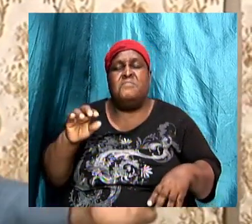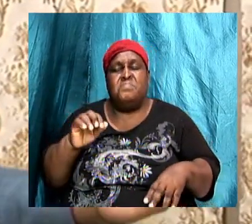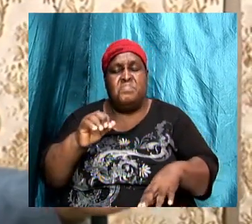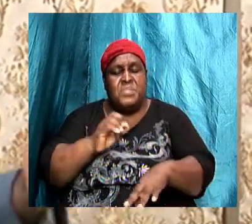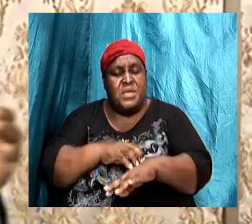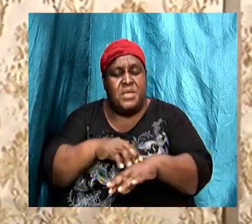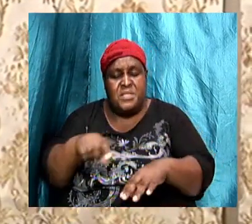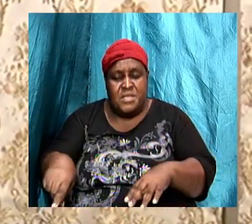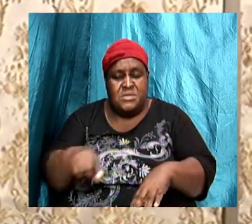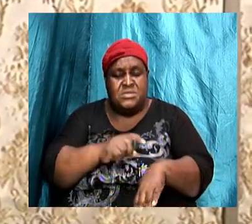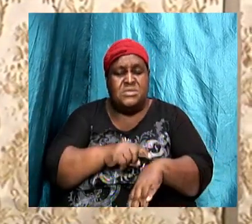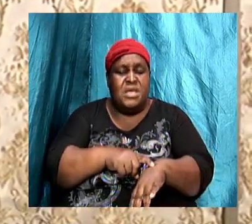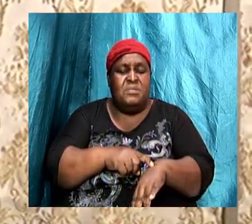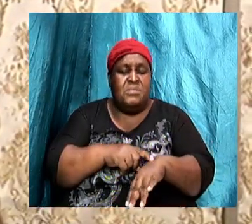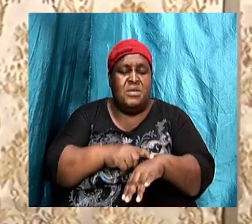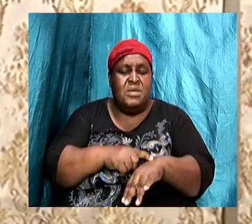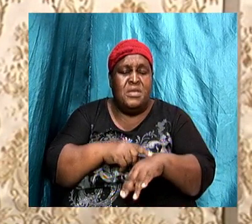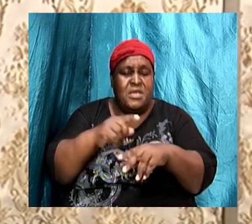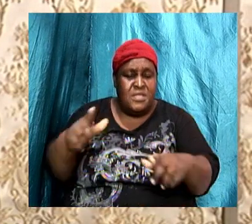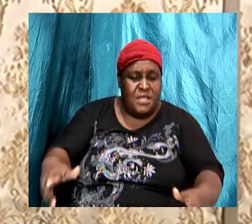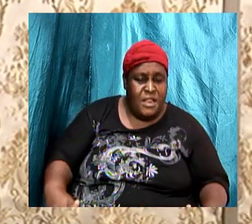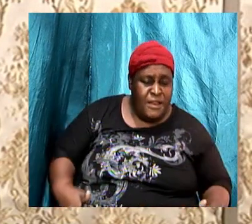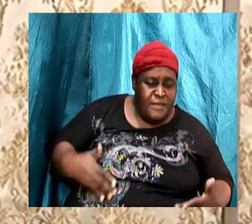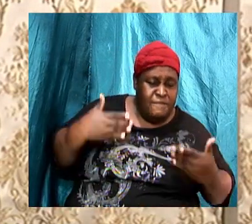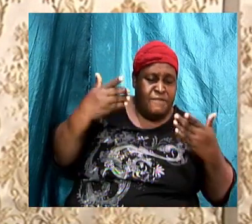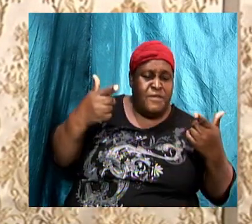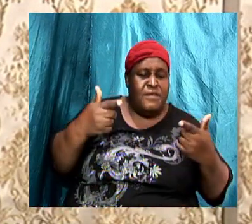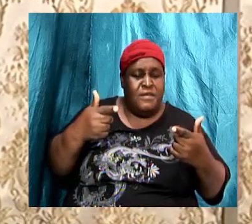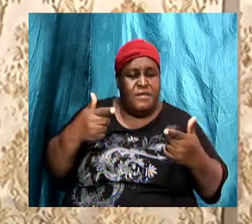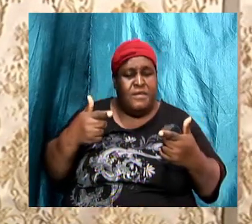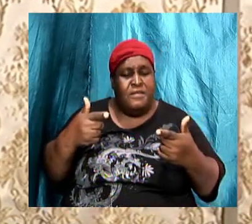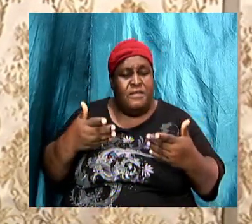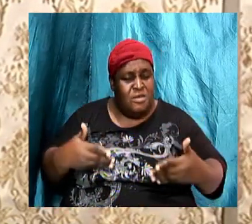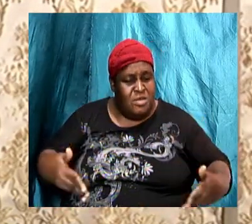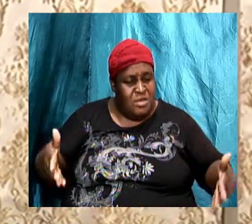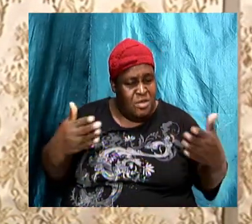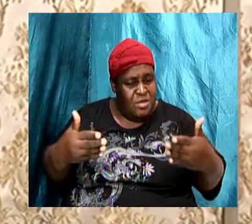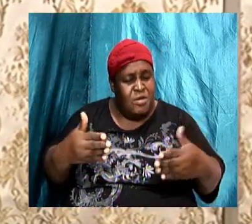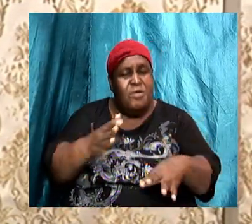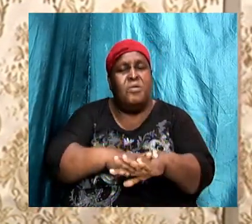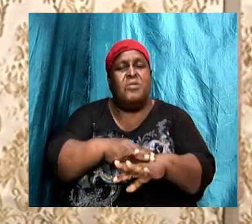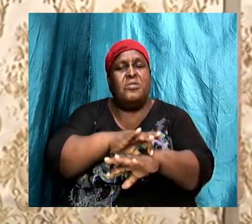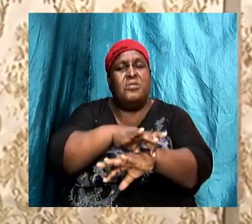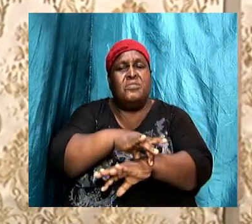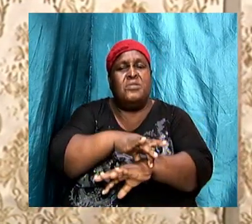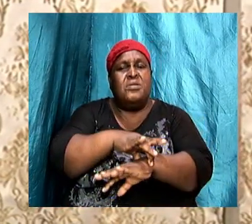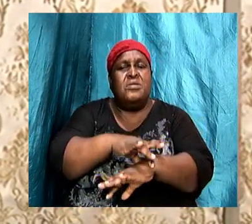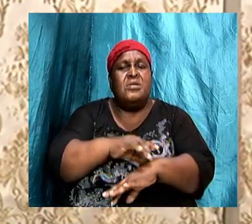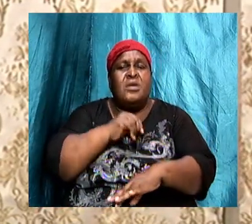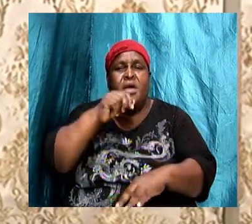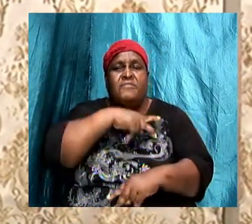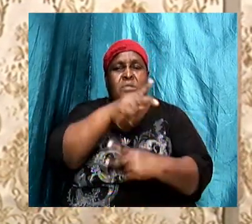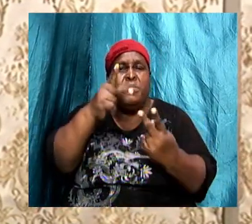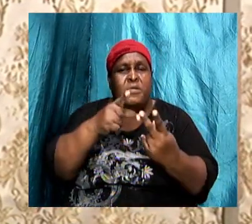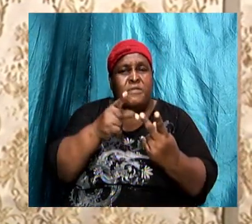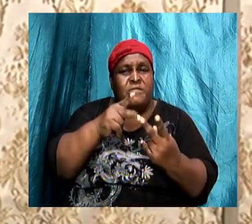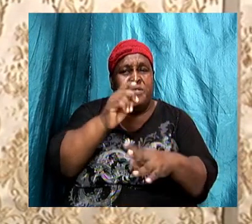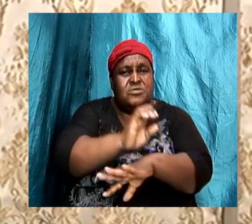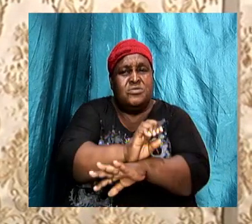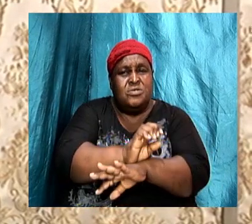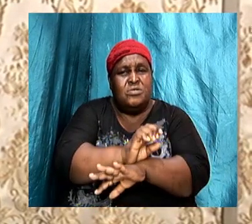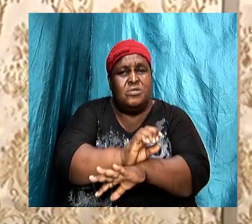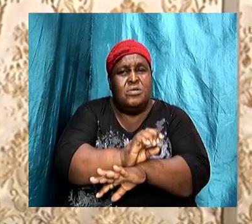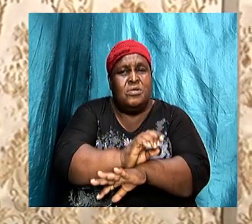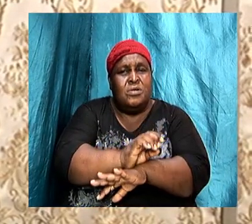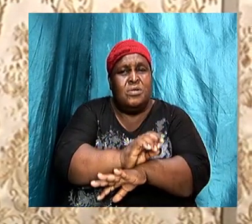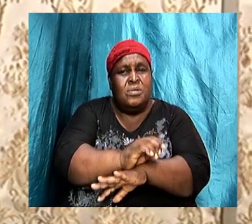in the walk here on earth, a perfect church. Never, not here as yet, but we are striving for